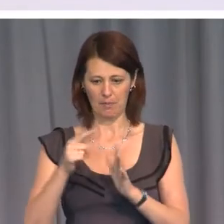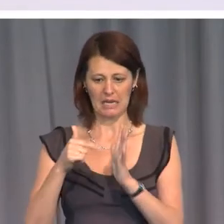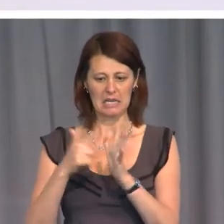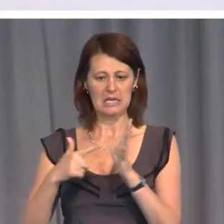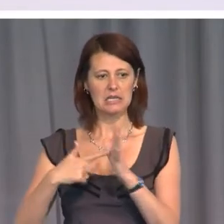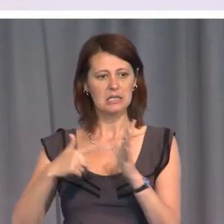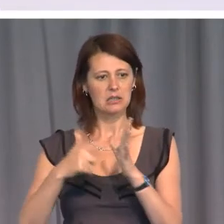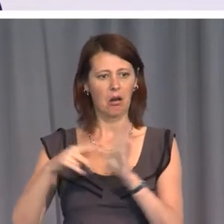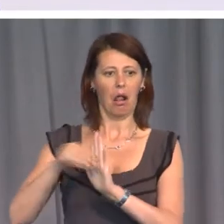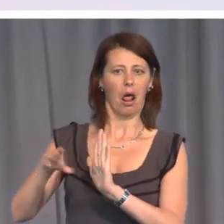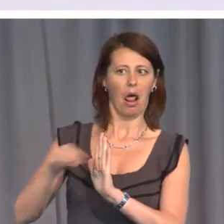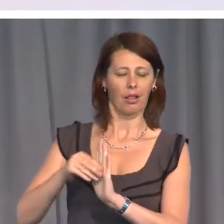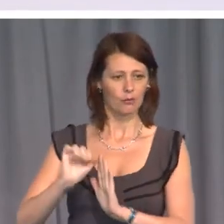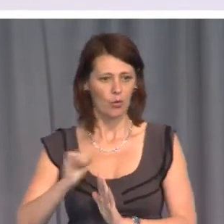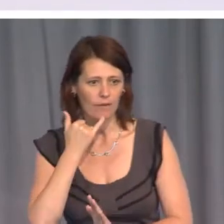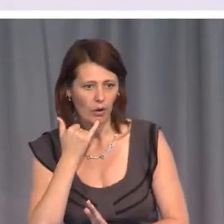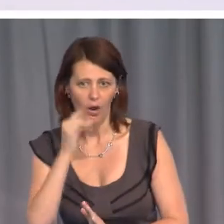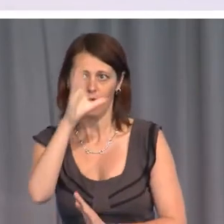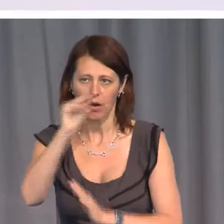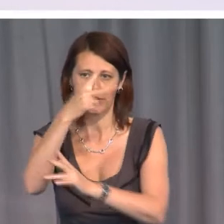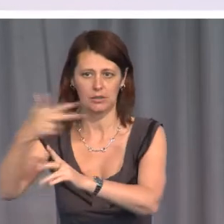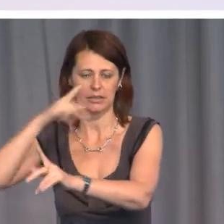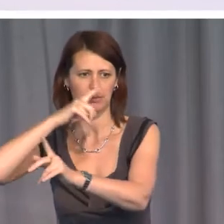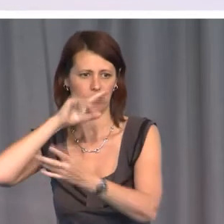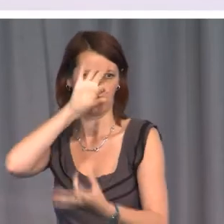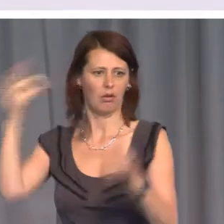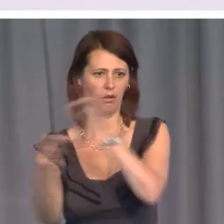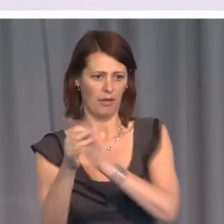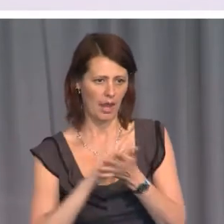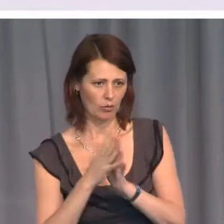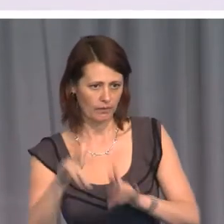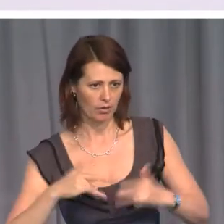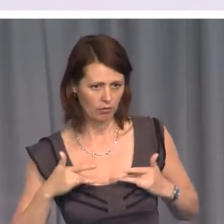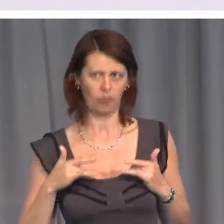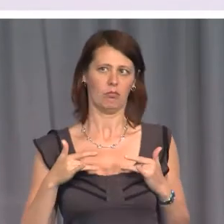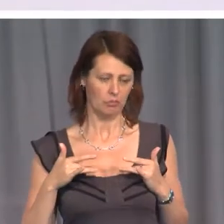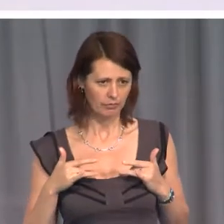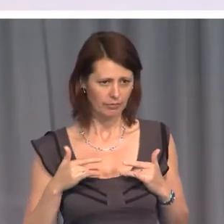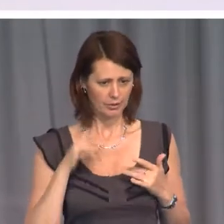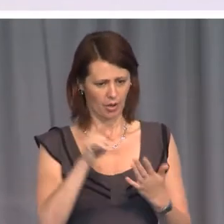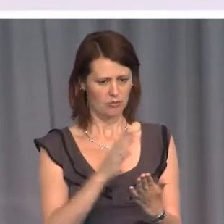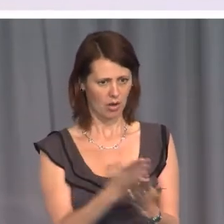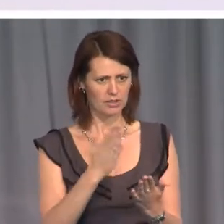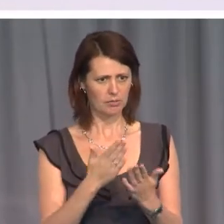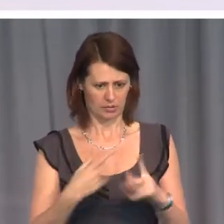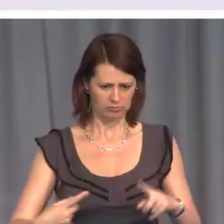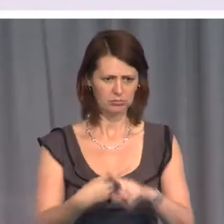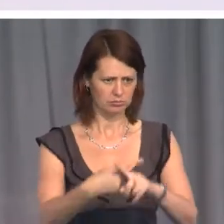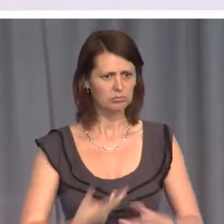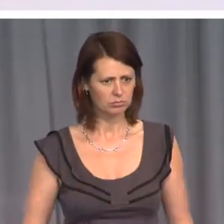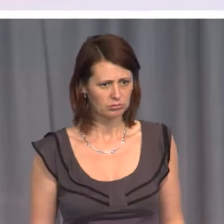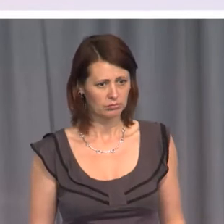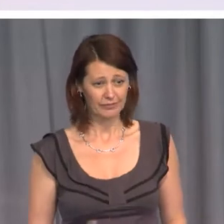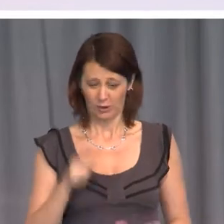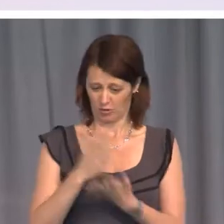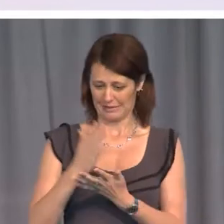That's simply not good enough. There is a right to privacy, and we've violated it. But the second thing he's got to do is to